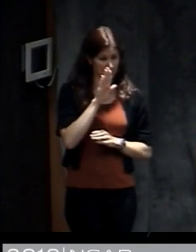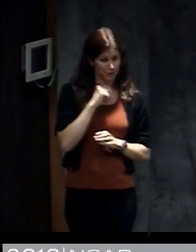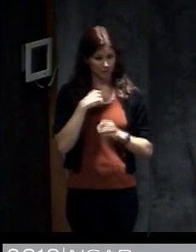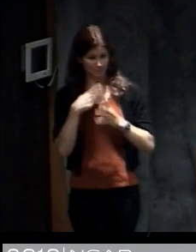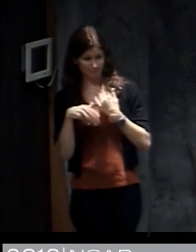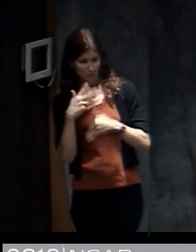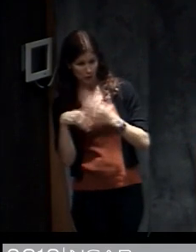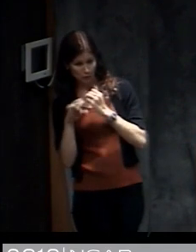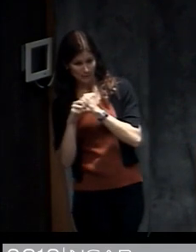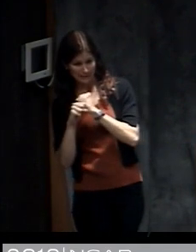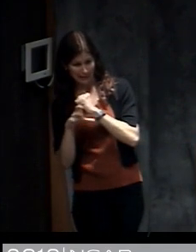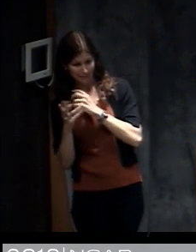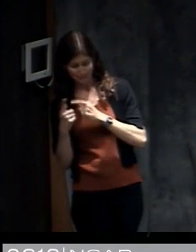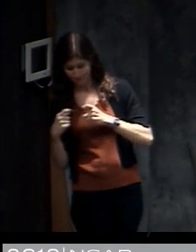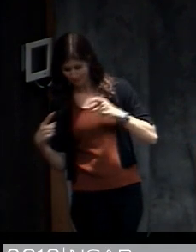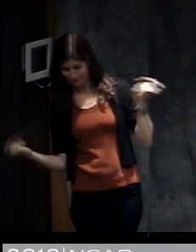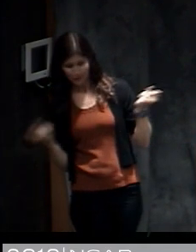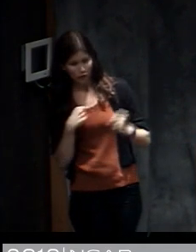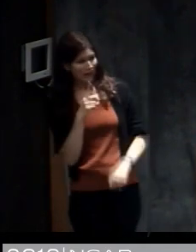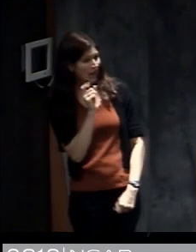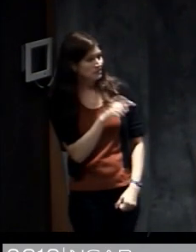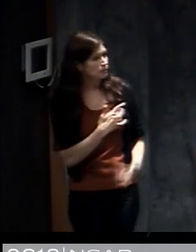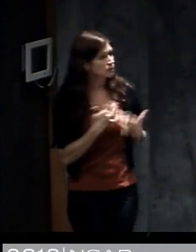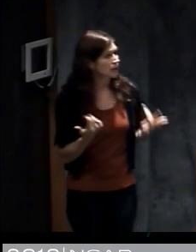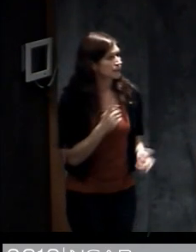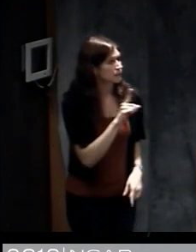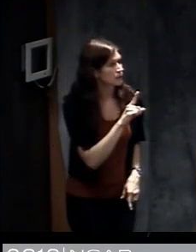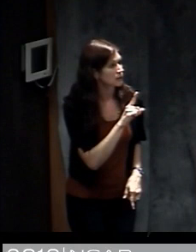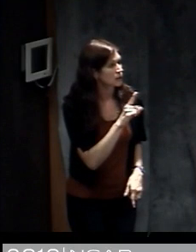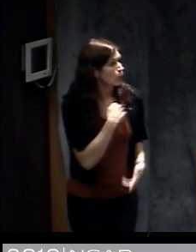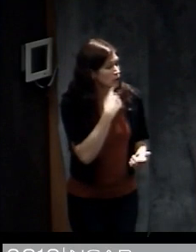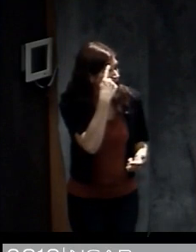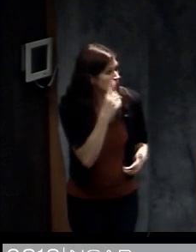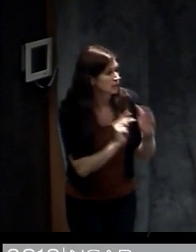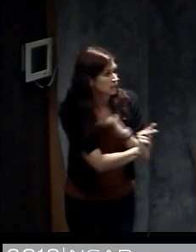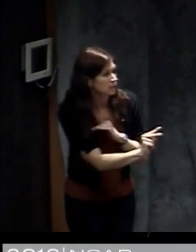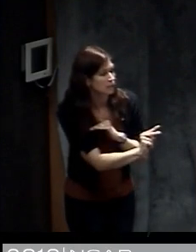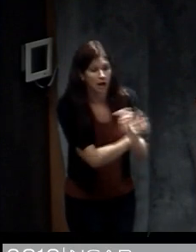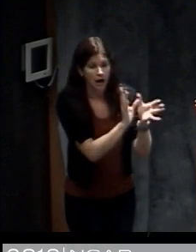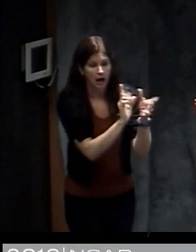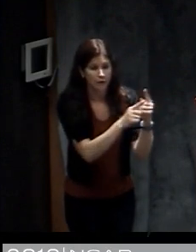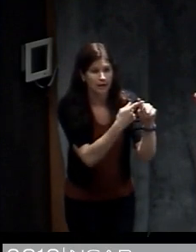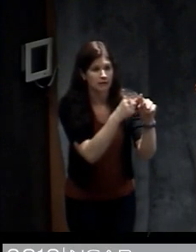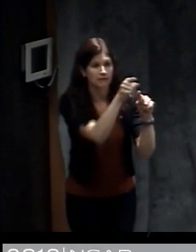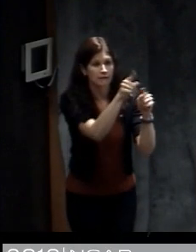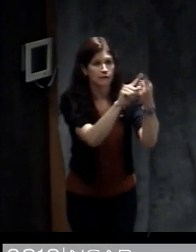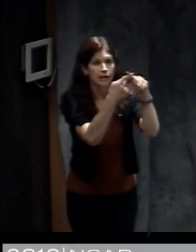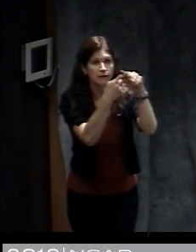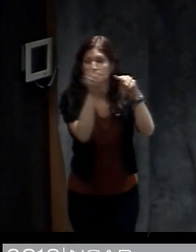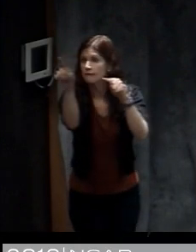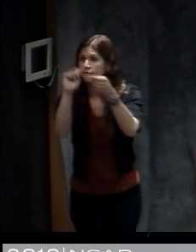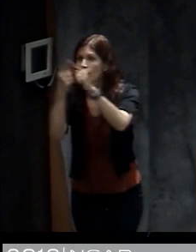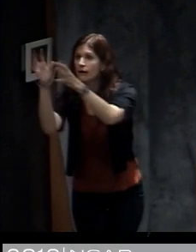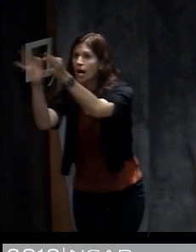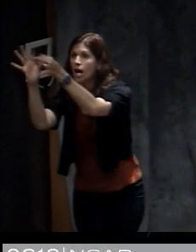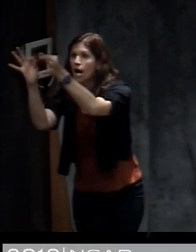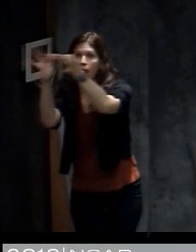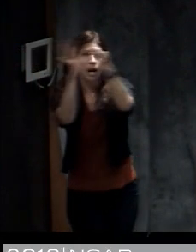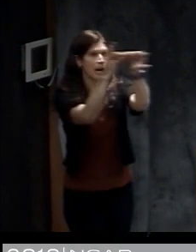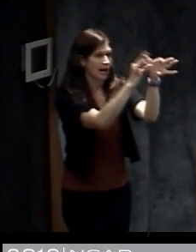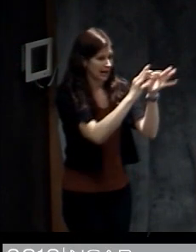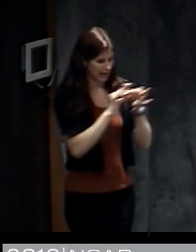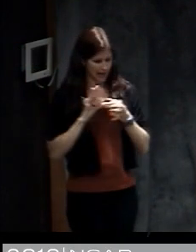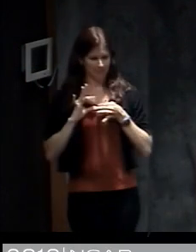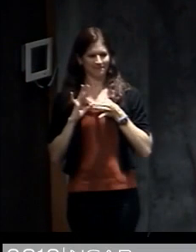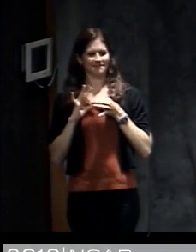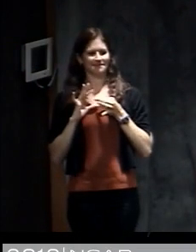and ask one of your friends what's happening, what do think is going to happen, and have a friend of a friend of a friend rapidly respond to you and